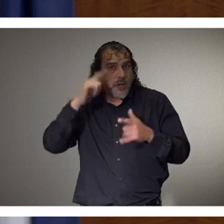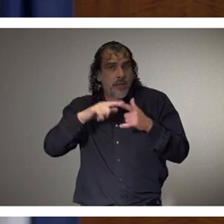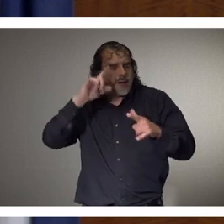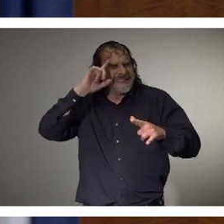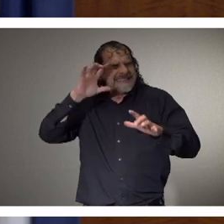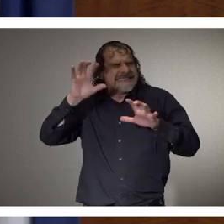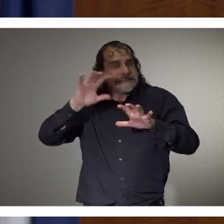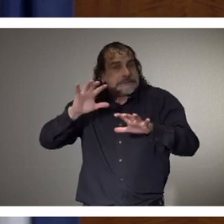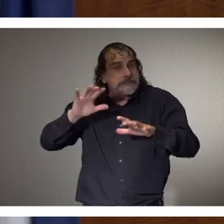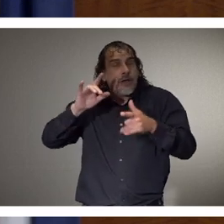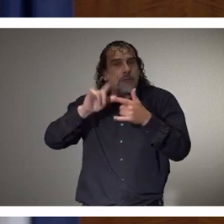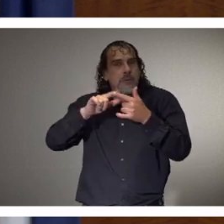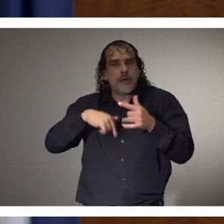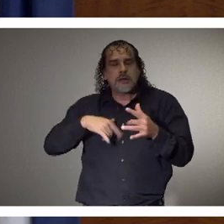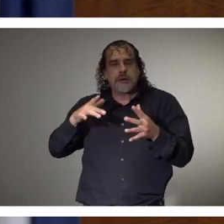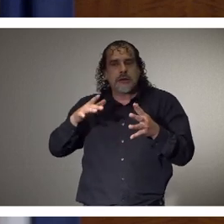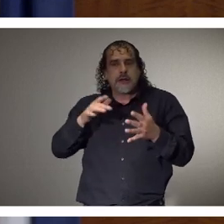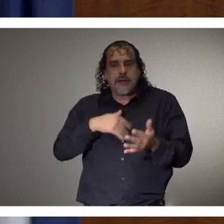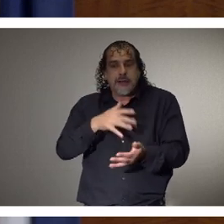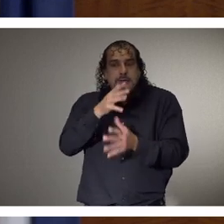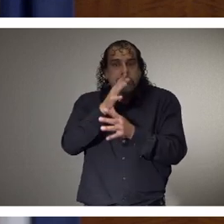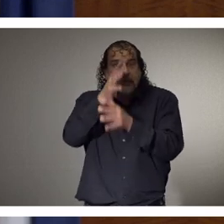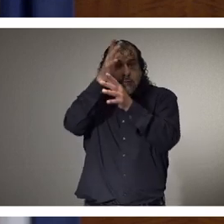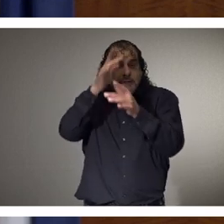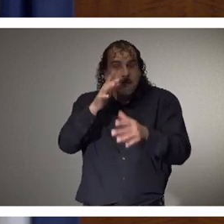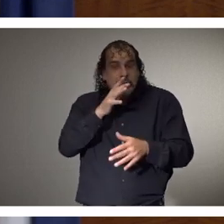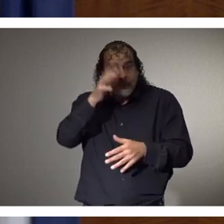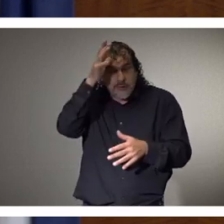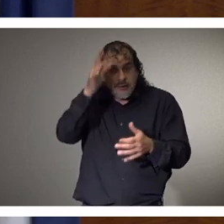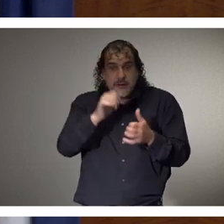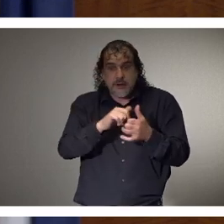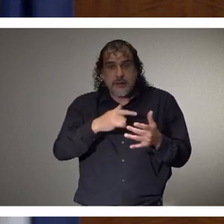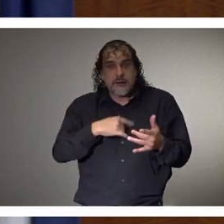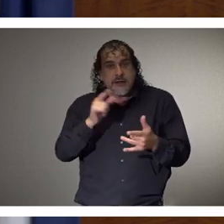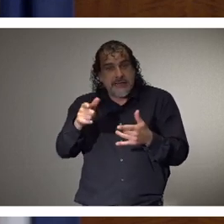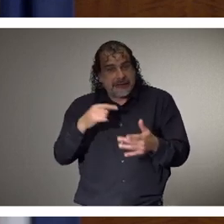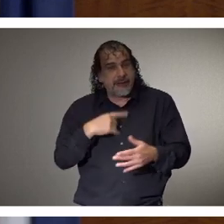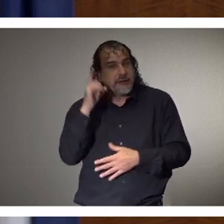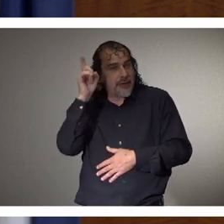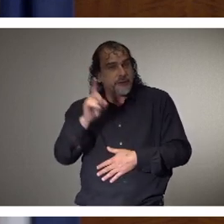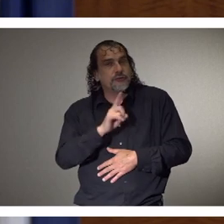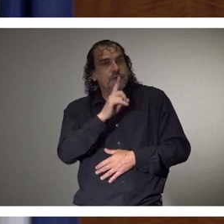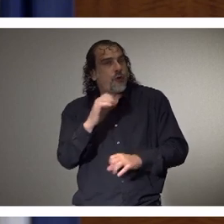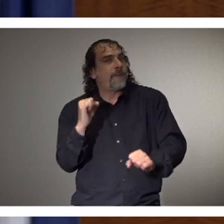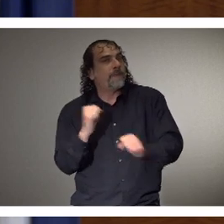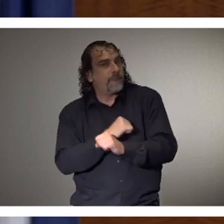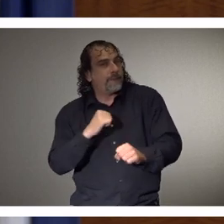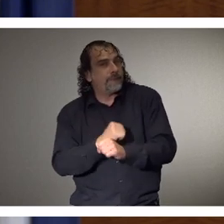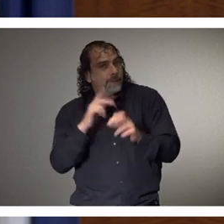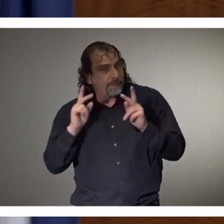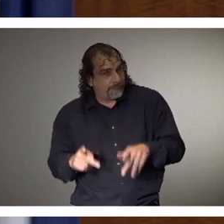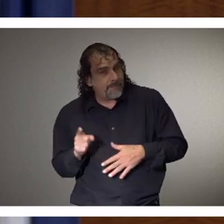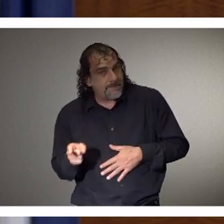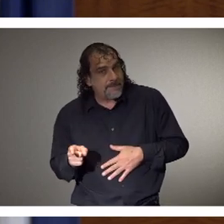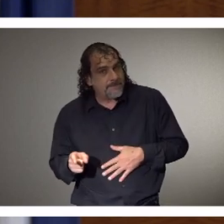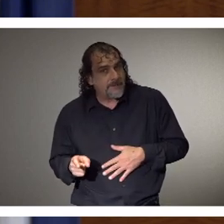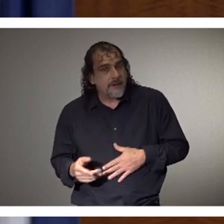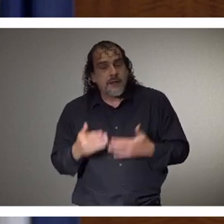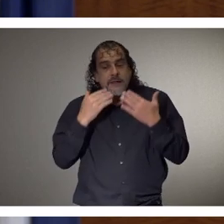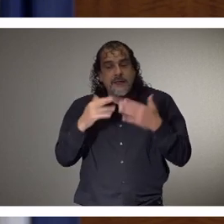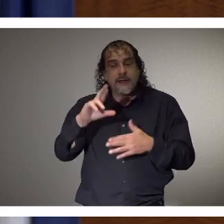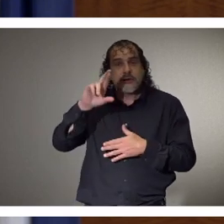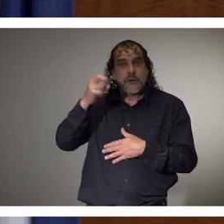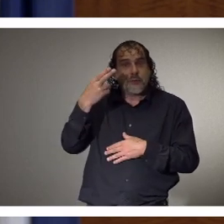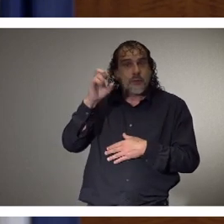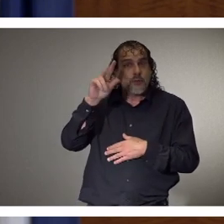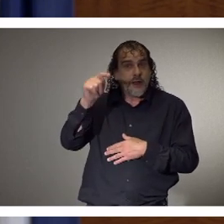to amaze his parents, Mimi and Pop, who say he is the definition of a fighter. Thank you, Rhett. You're an inspiration